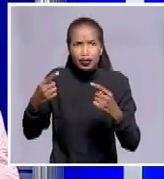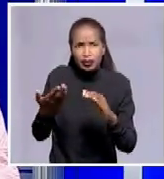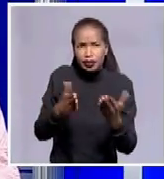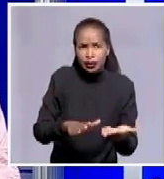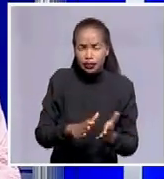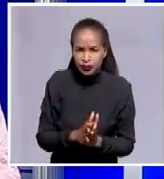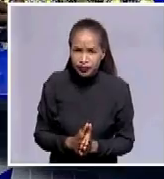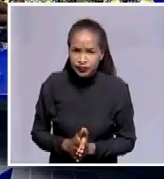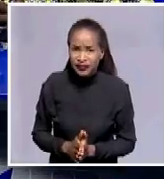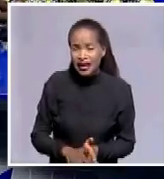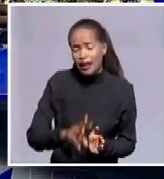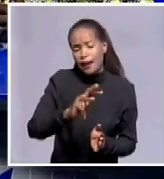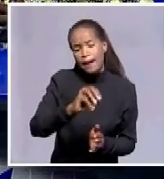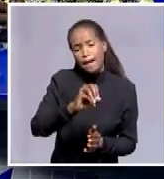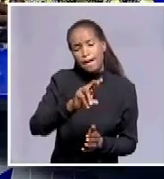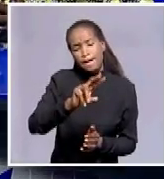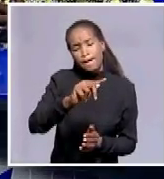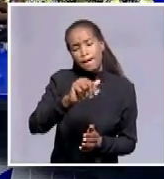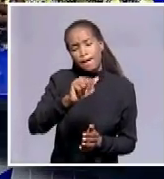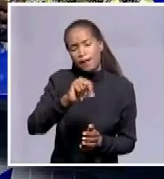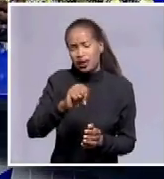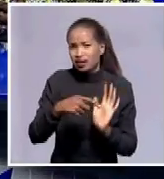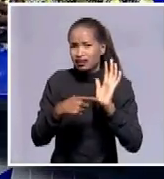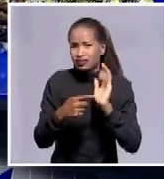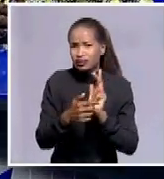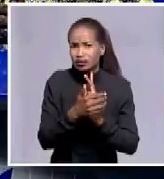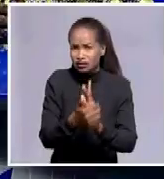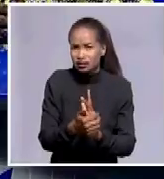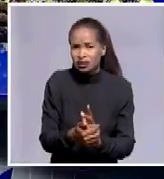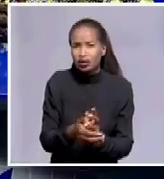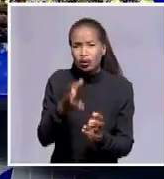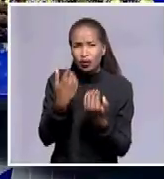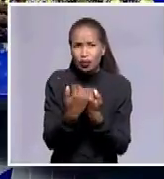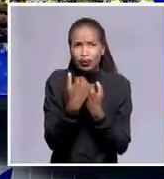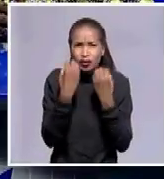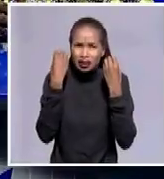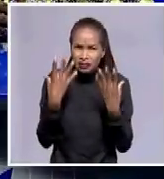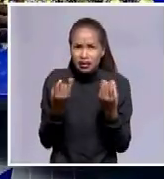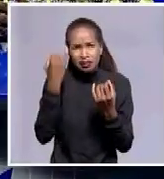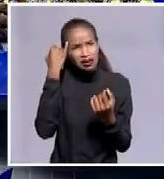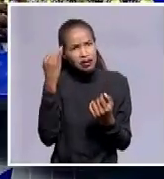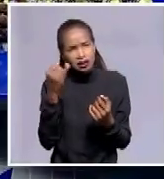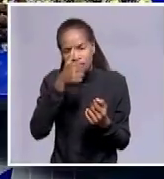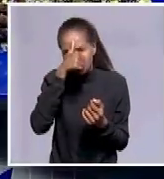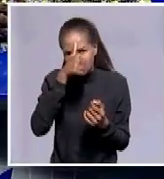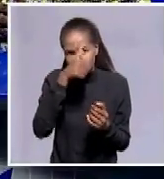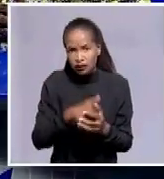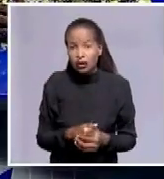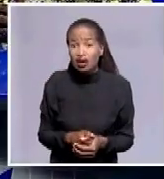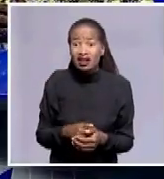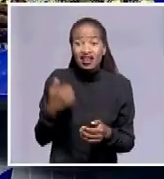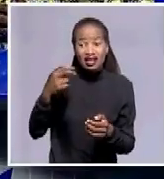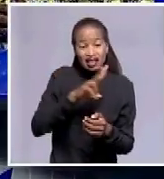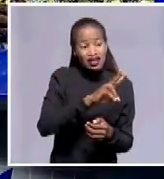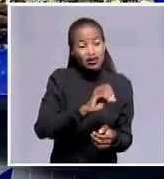Well, think Changirai has demonstrated something that opposition leaders can learn from that. Changirai was denied a presidency that he won